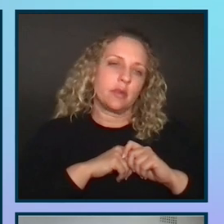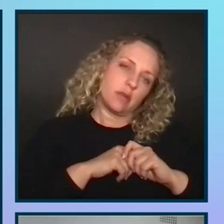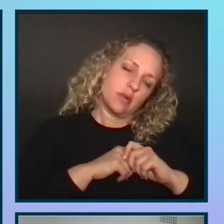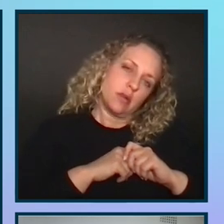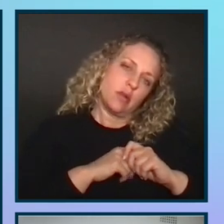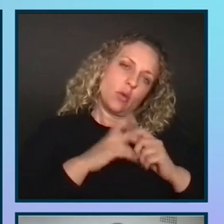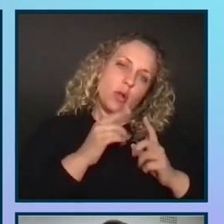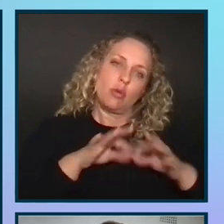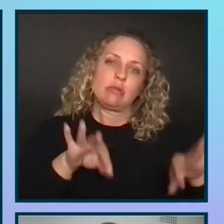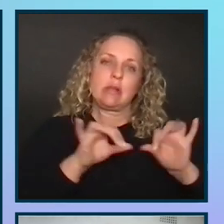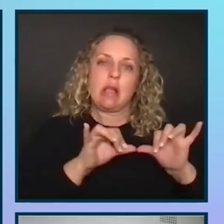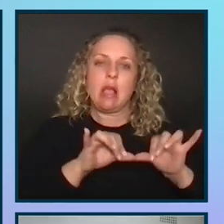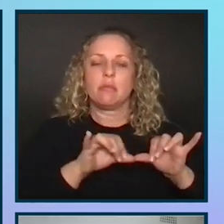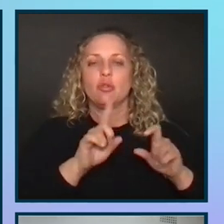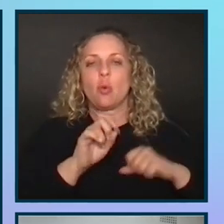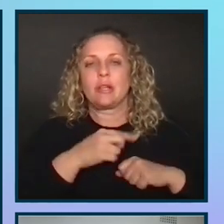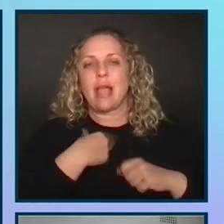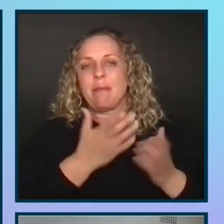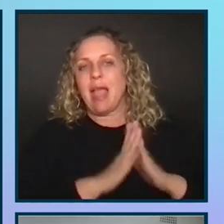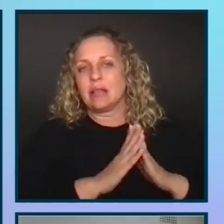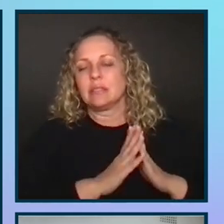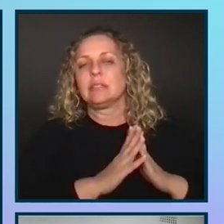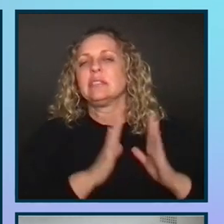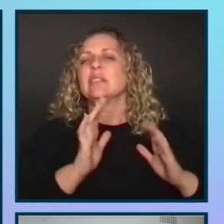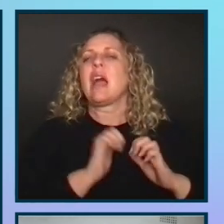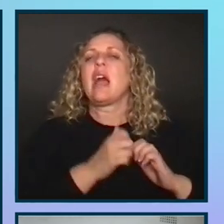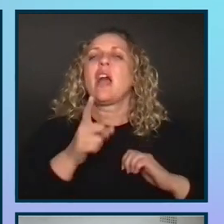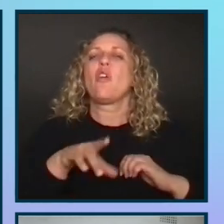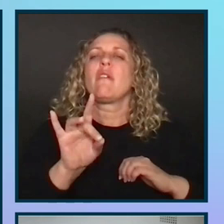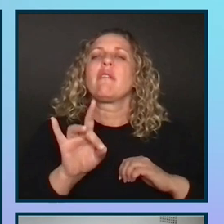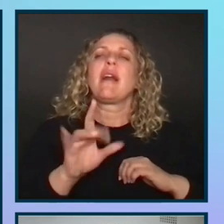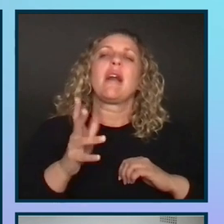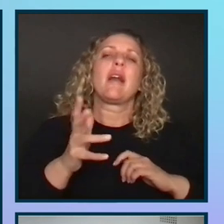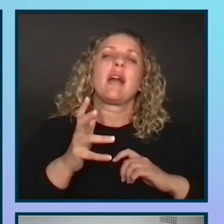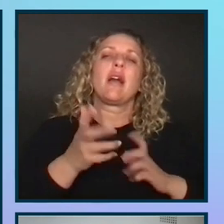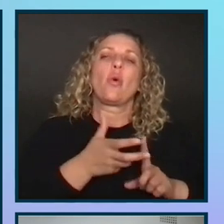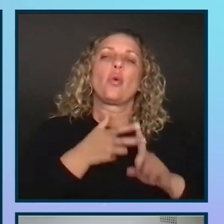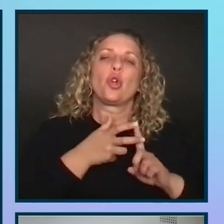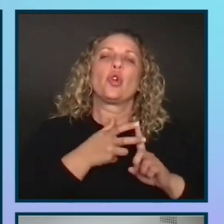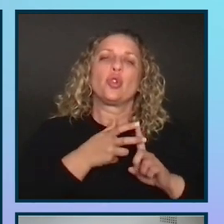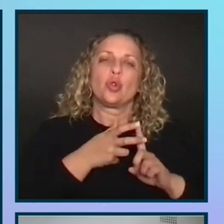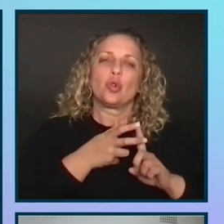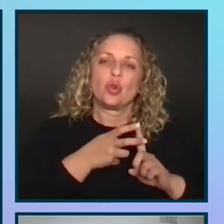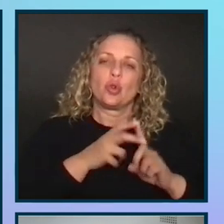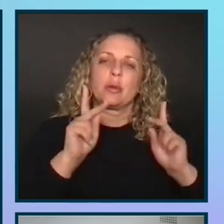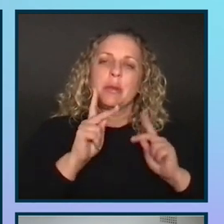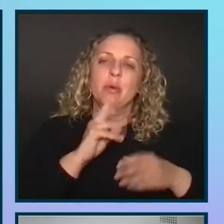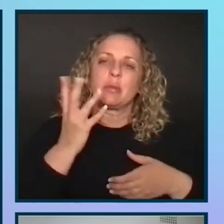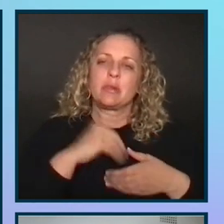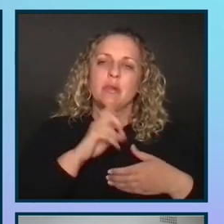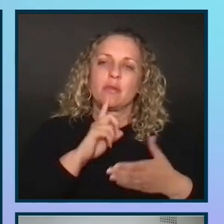One of the most common questions that I'm asked is how do you find source and recruit participants for accessibility